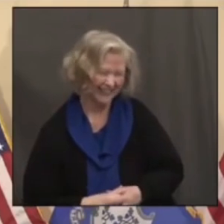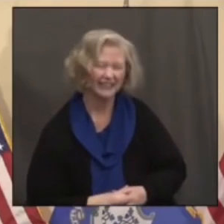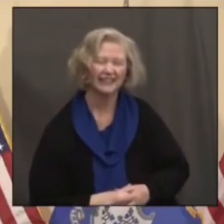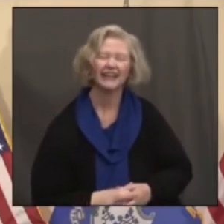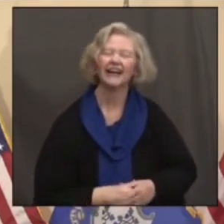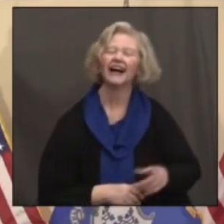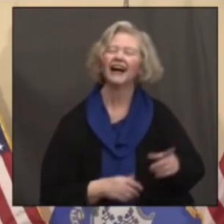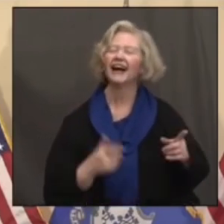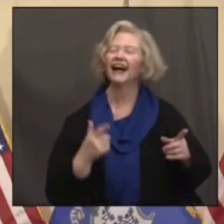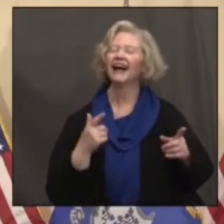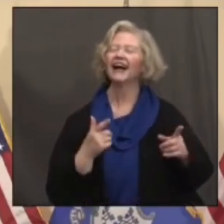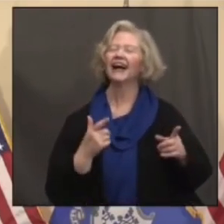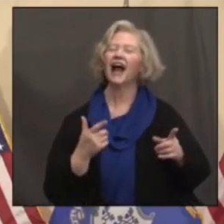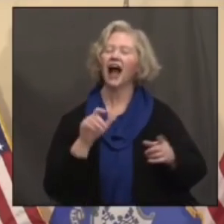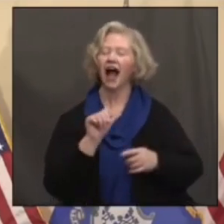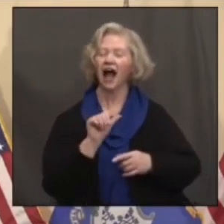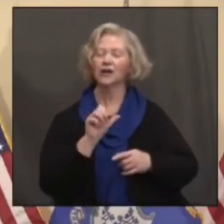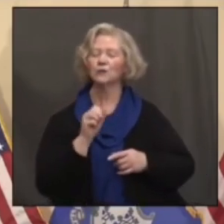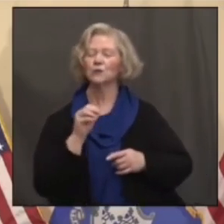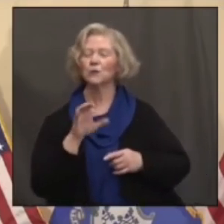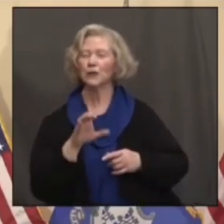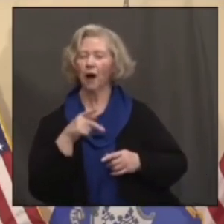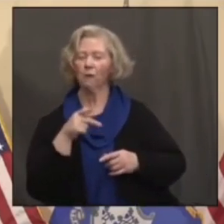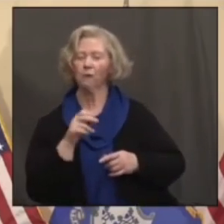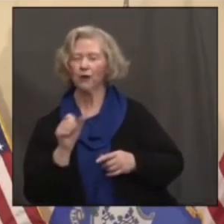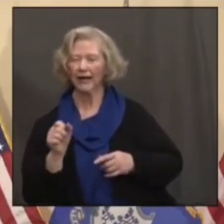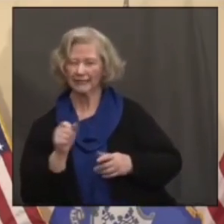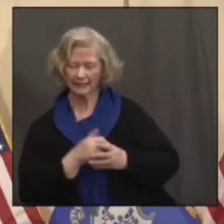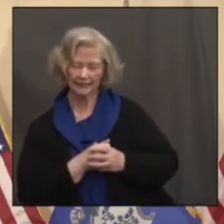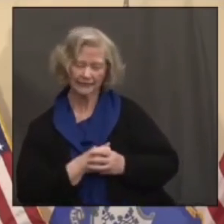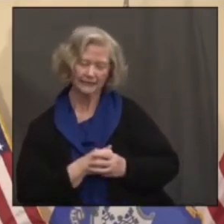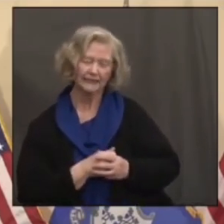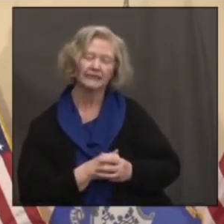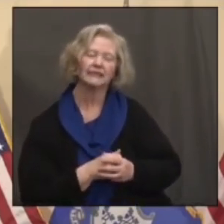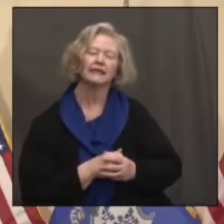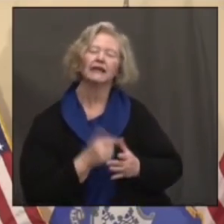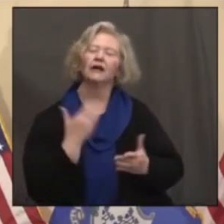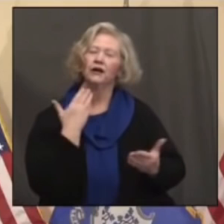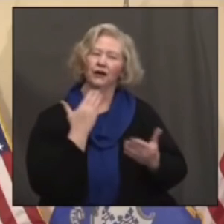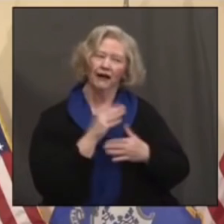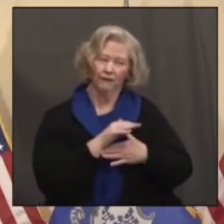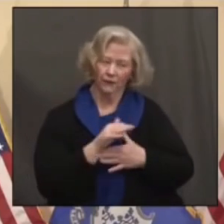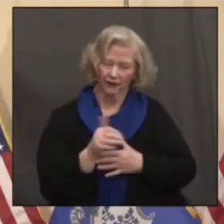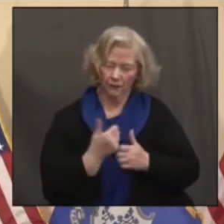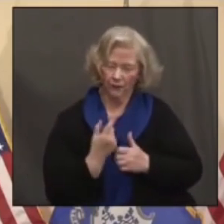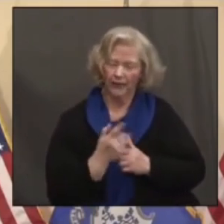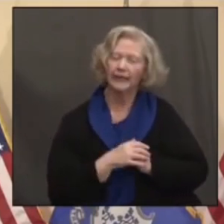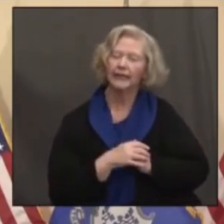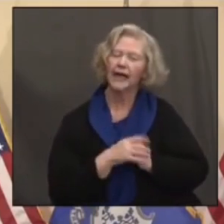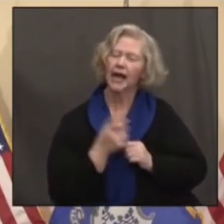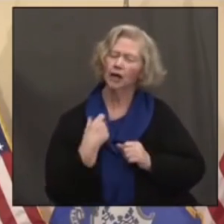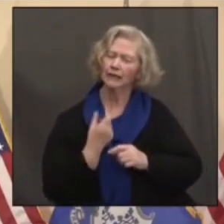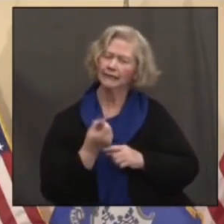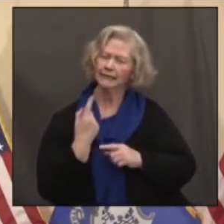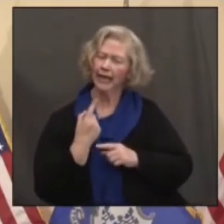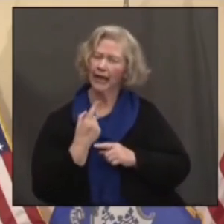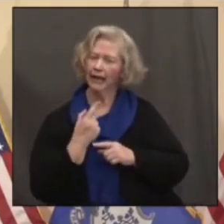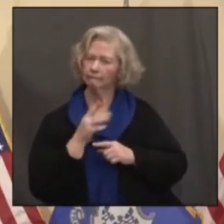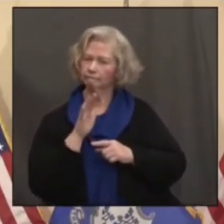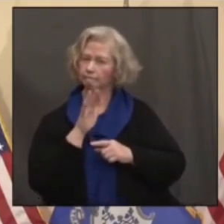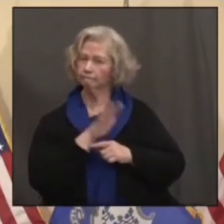The Associated Press. Thanks, Max. Good afternoon, everyone. Good afternoon, Governor. I understand that your